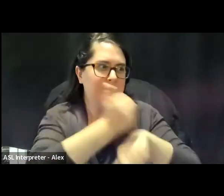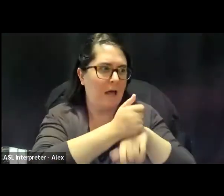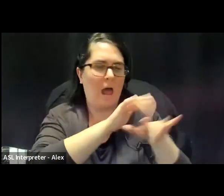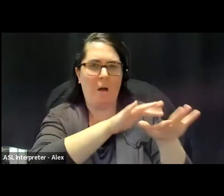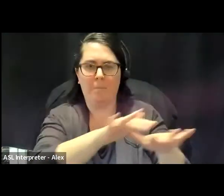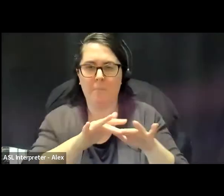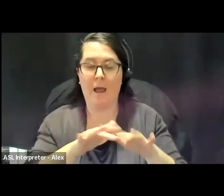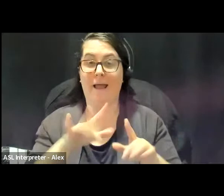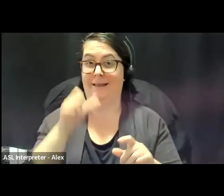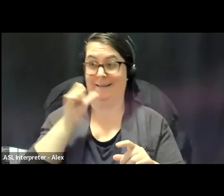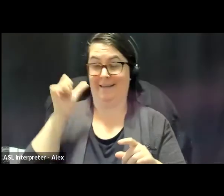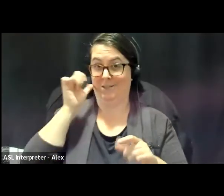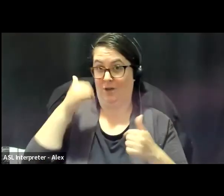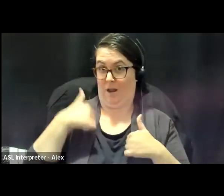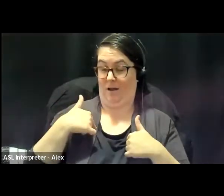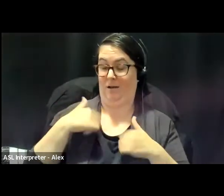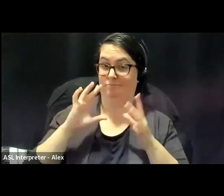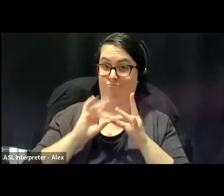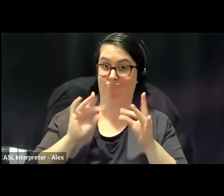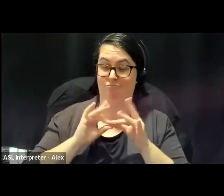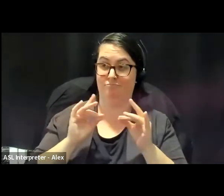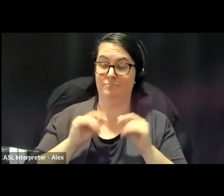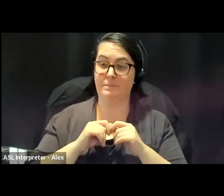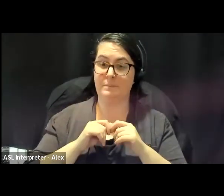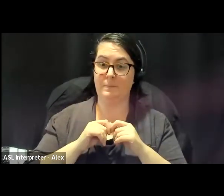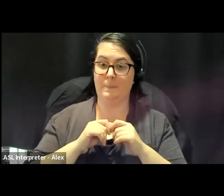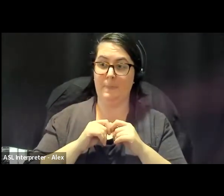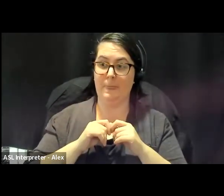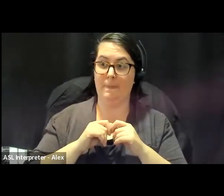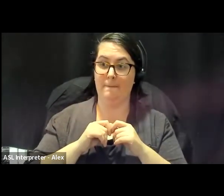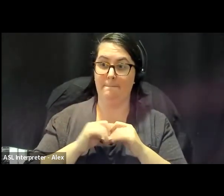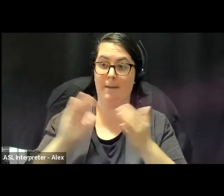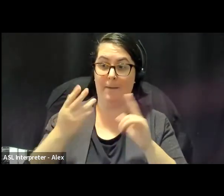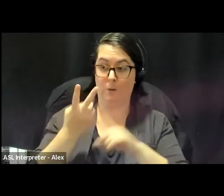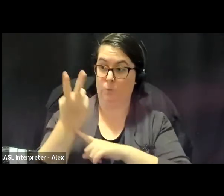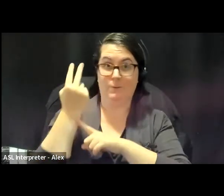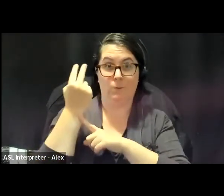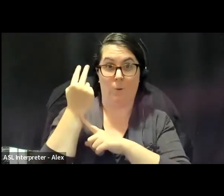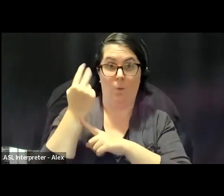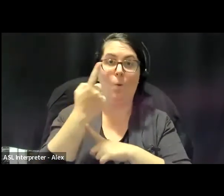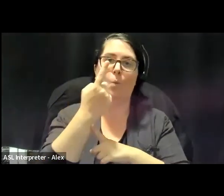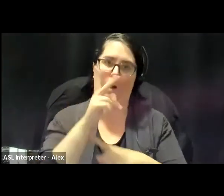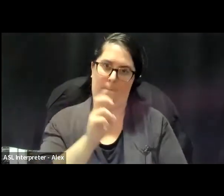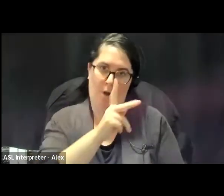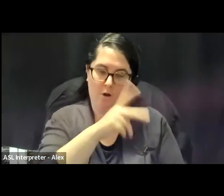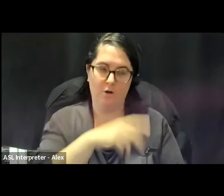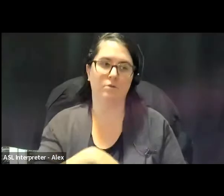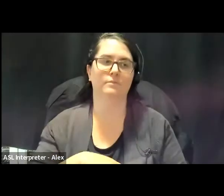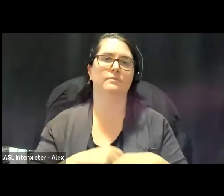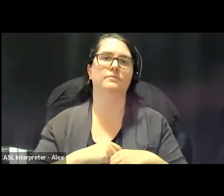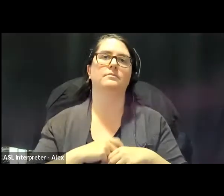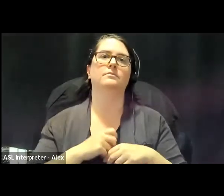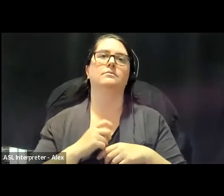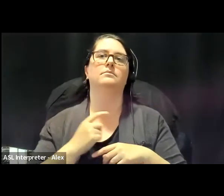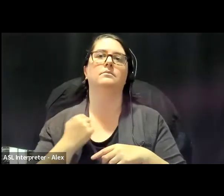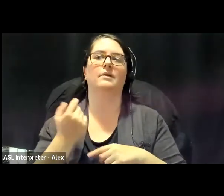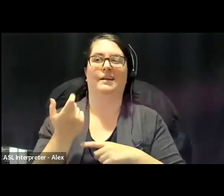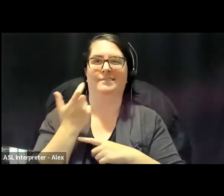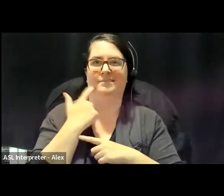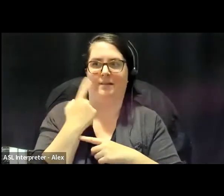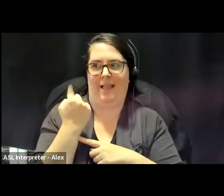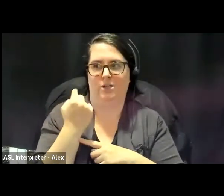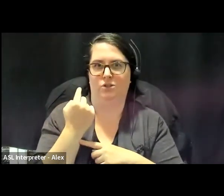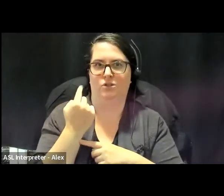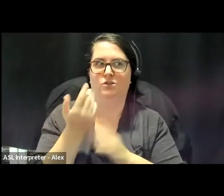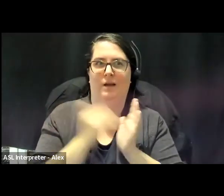said yesterday, I said, you know, two years ago, it was one park. The next year was another park. This